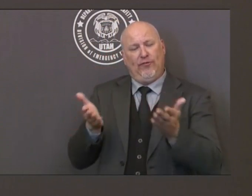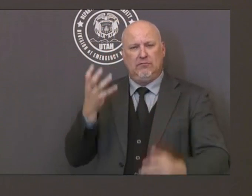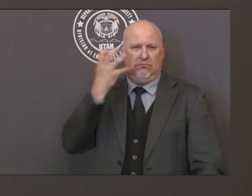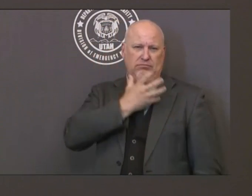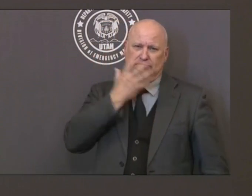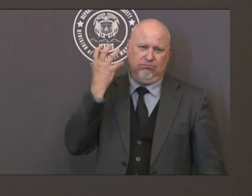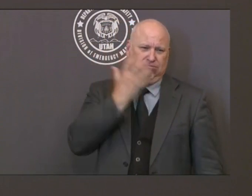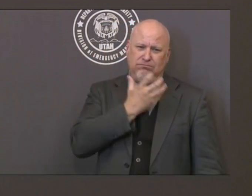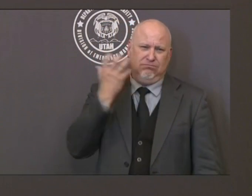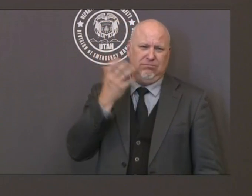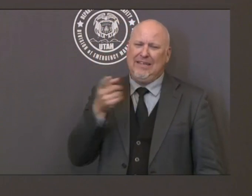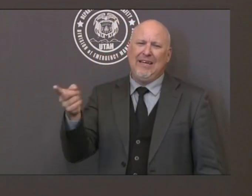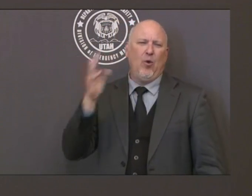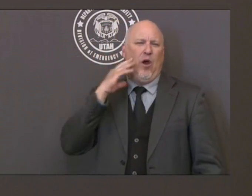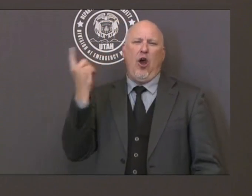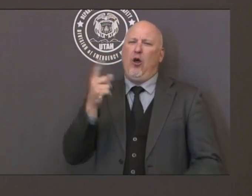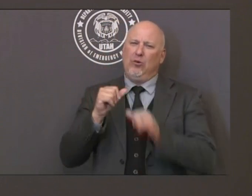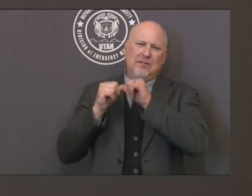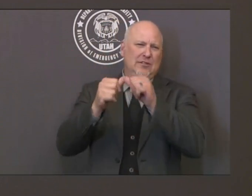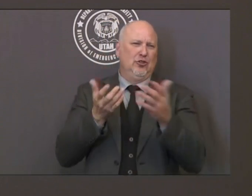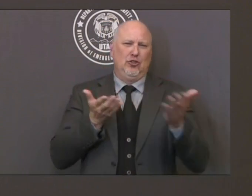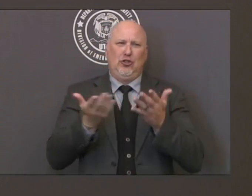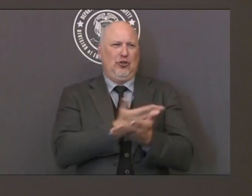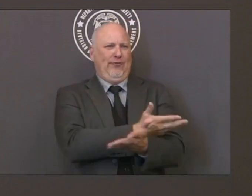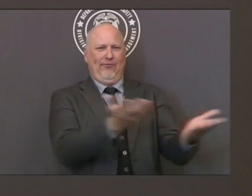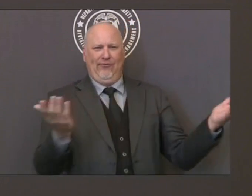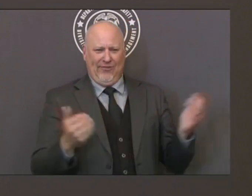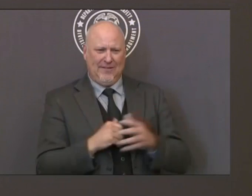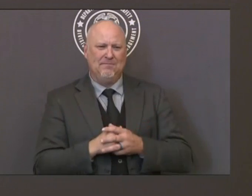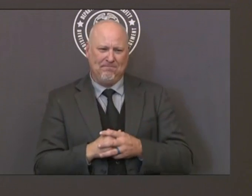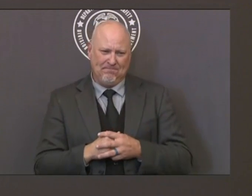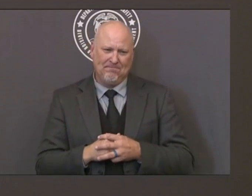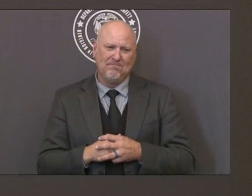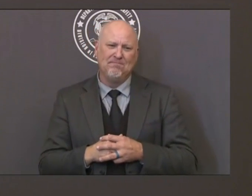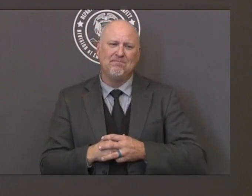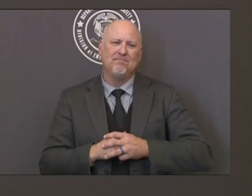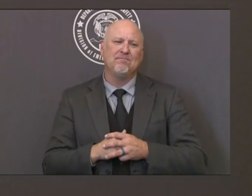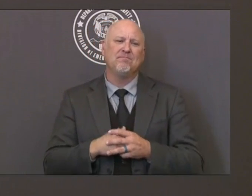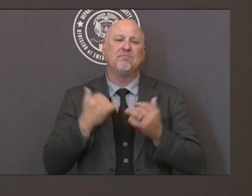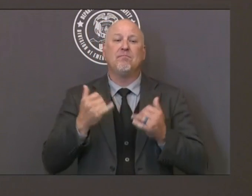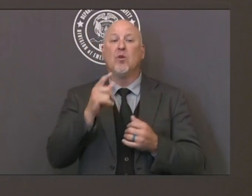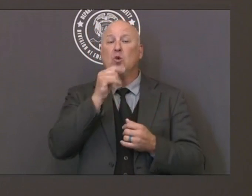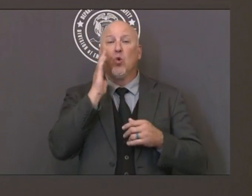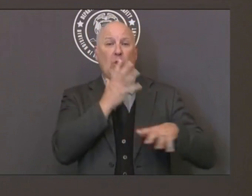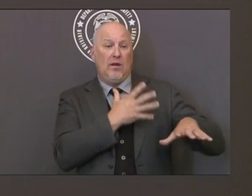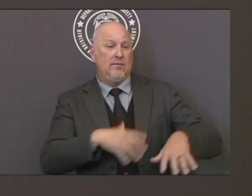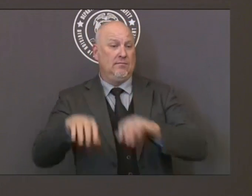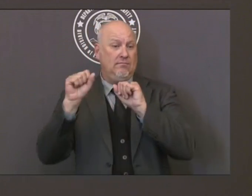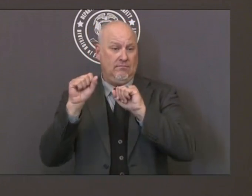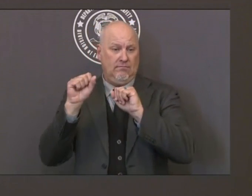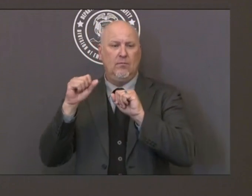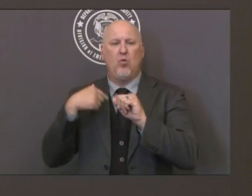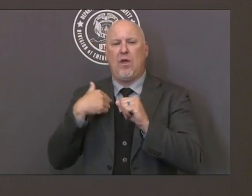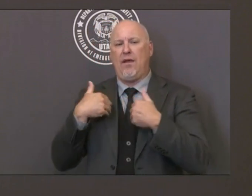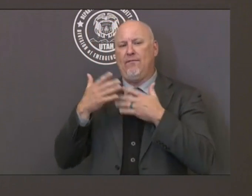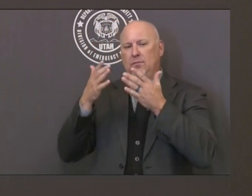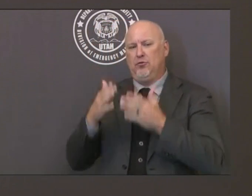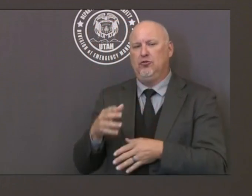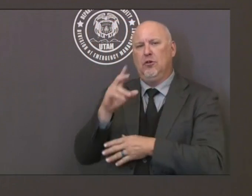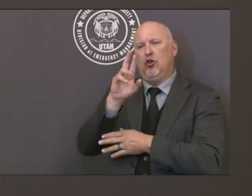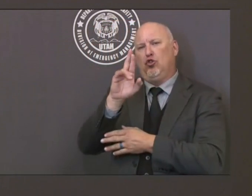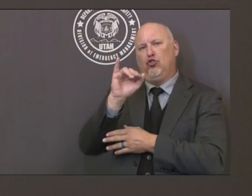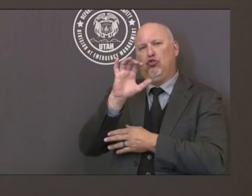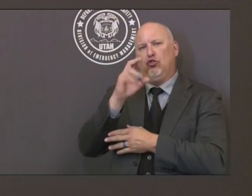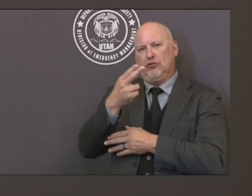Rich Saunders to that position. So he's already been there and been involved in helping out. So this